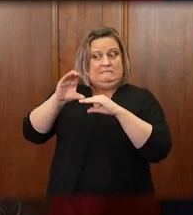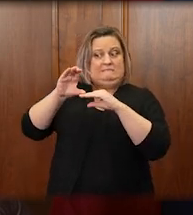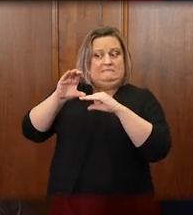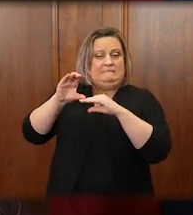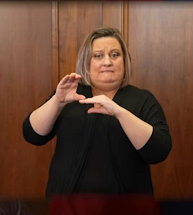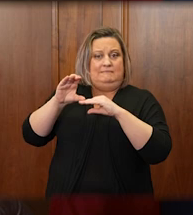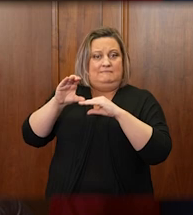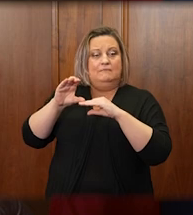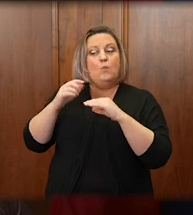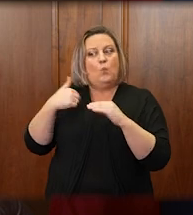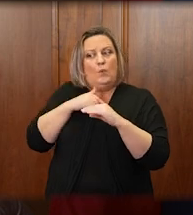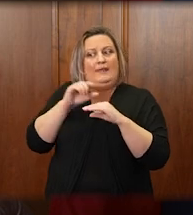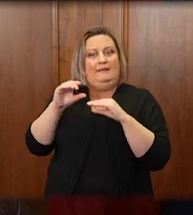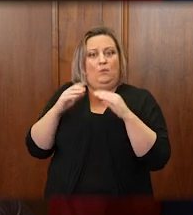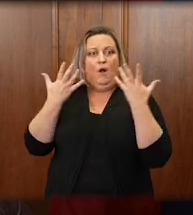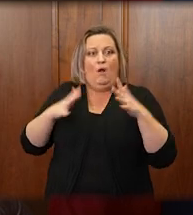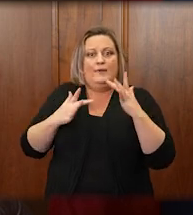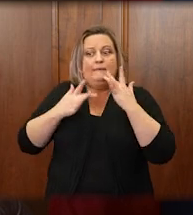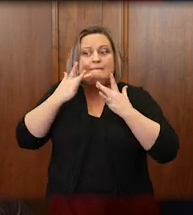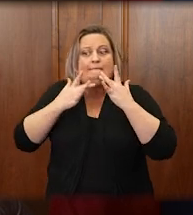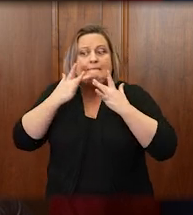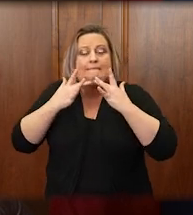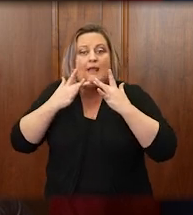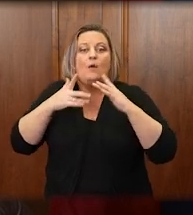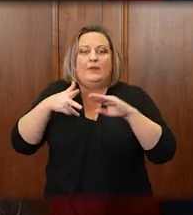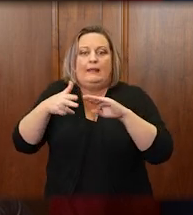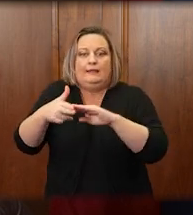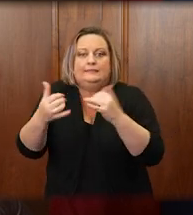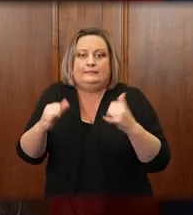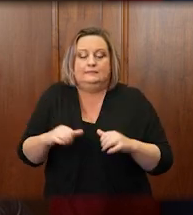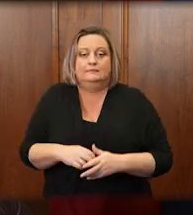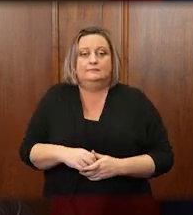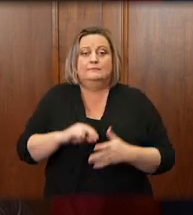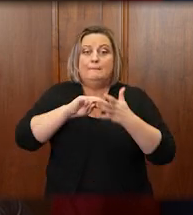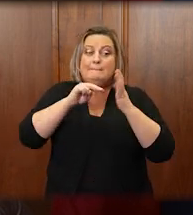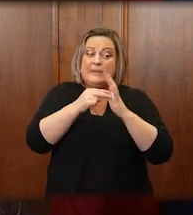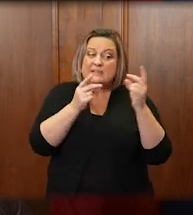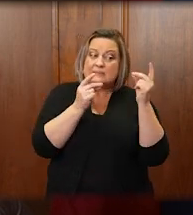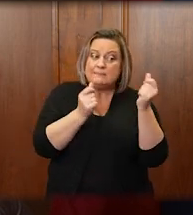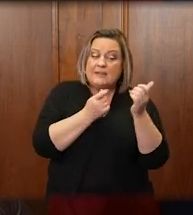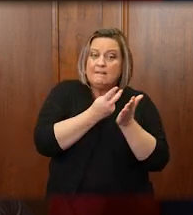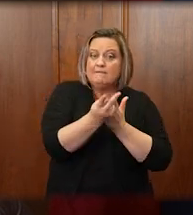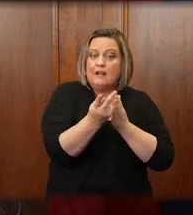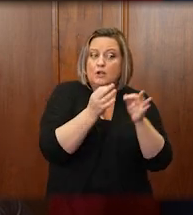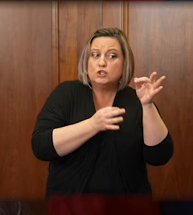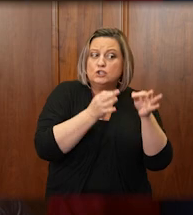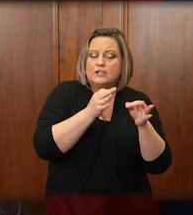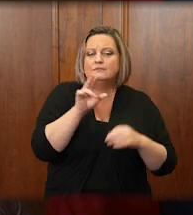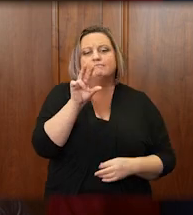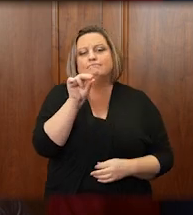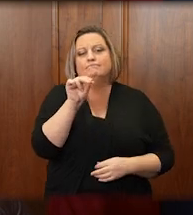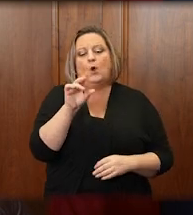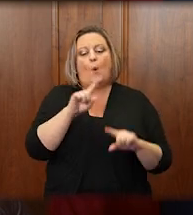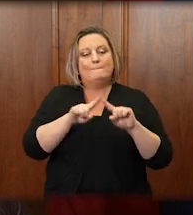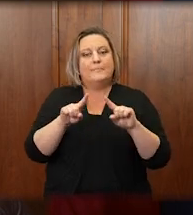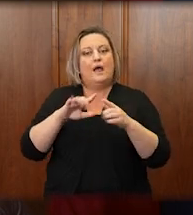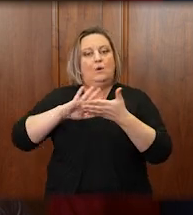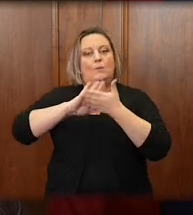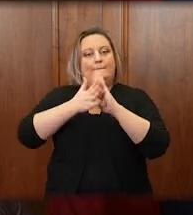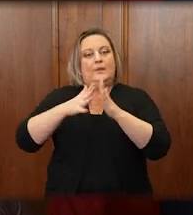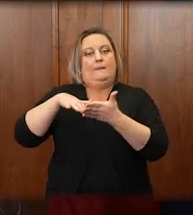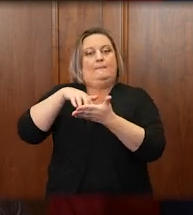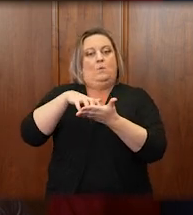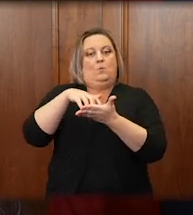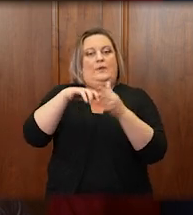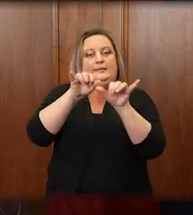rations of soldiers, these cuts may not cause an immediate failure of justice, but they would ultimately weaken our system in